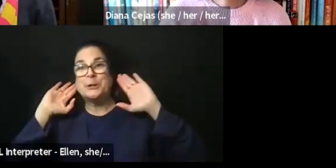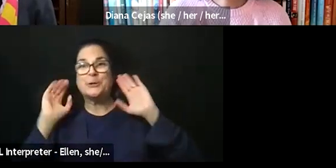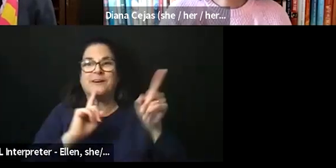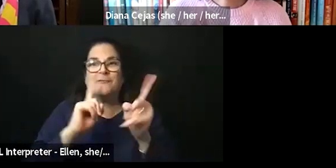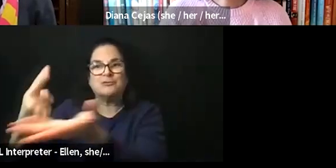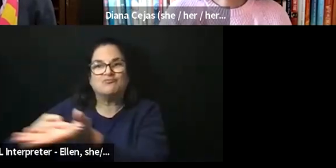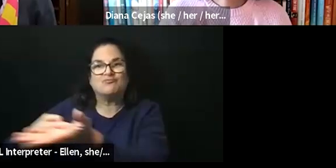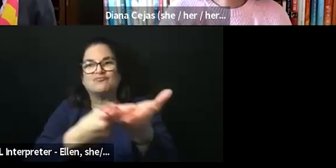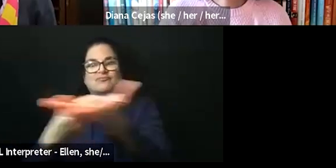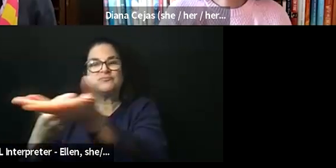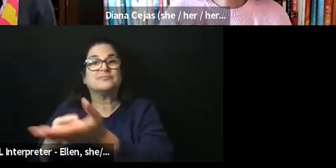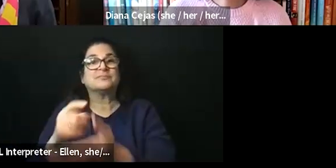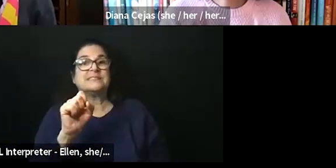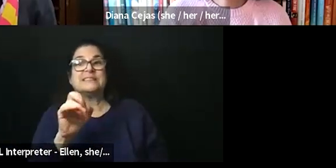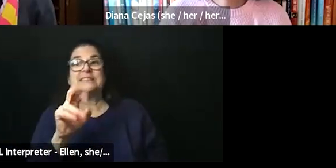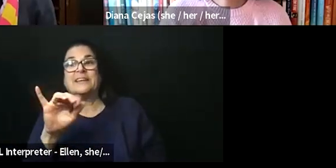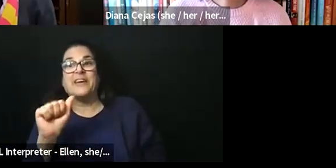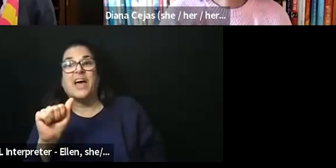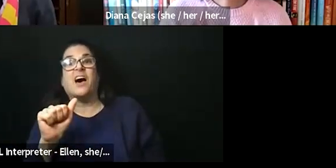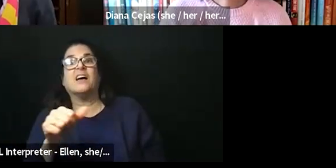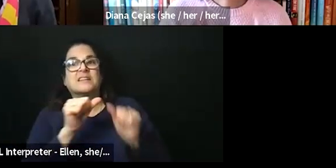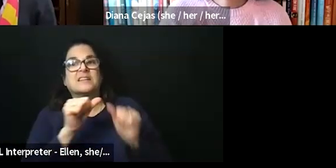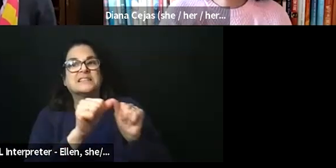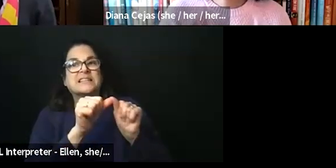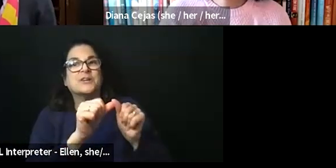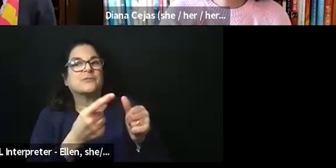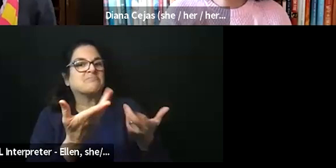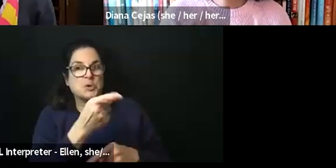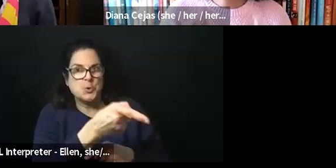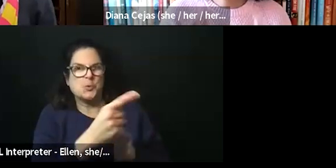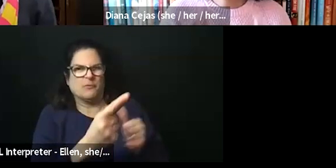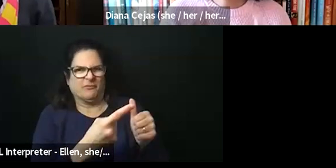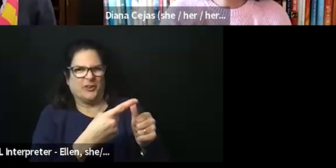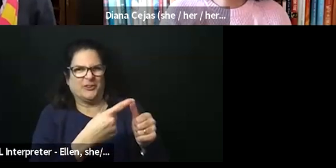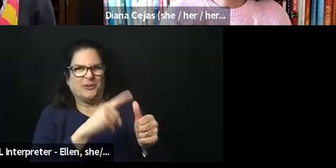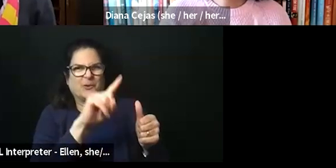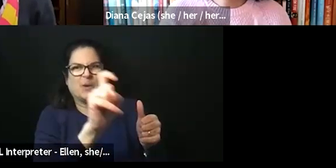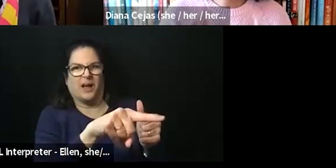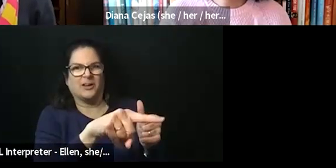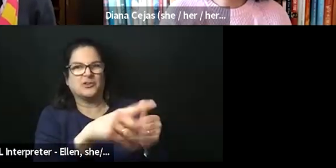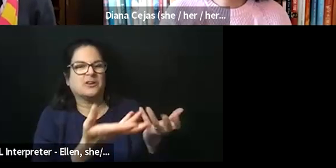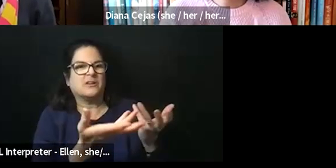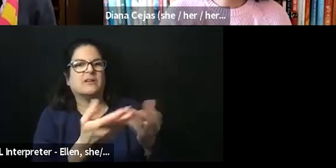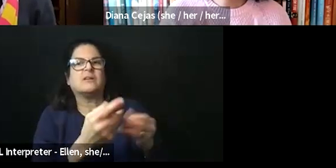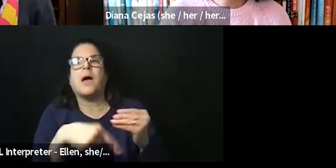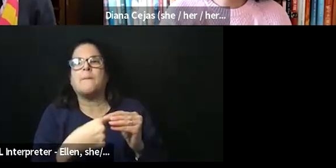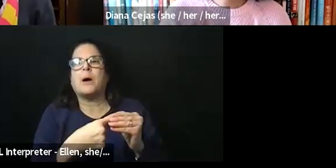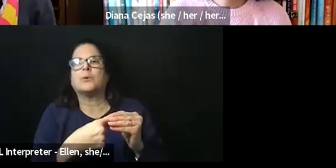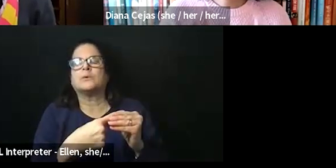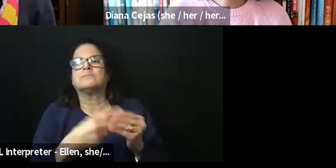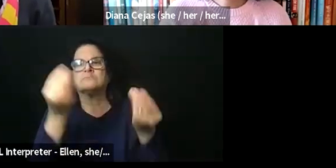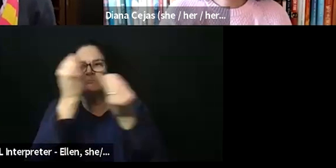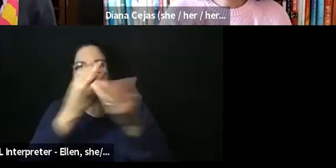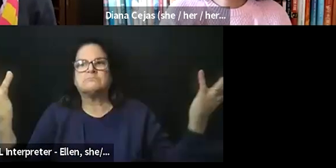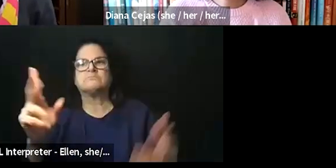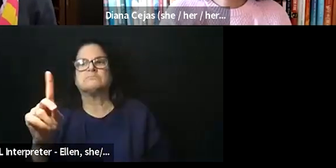So Sylvia, let's stick with you for a moment. Our first question that we're going to start with today is around disclosure. So did